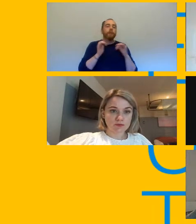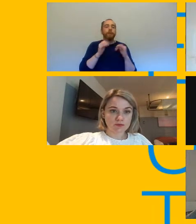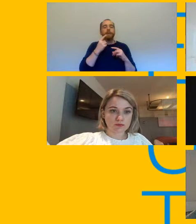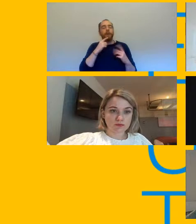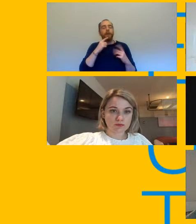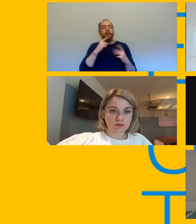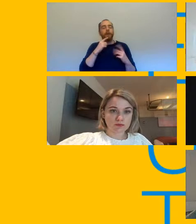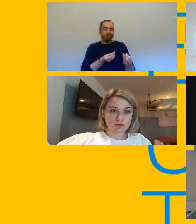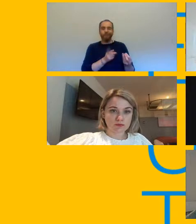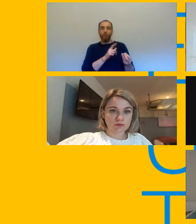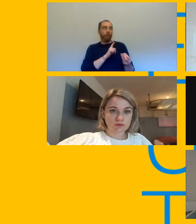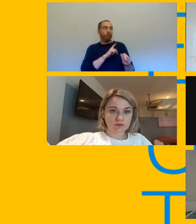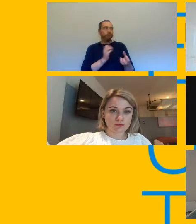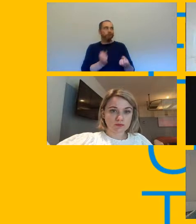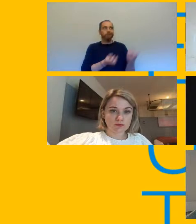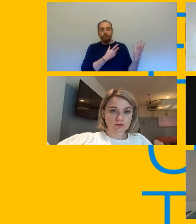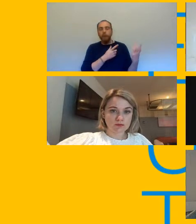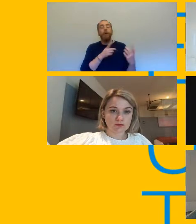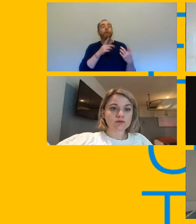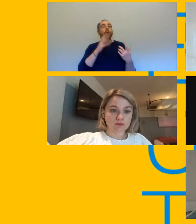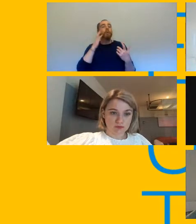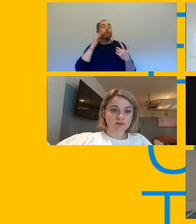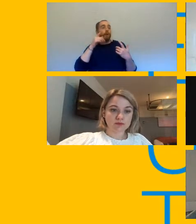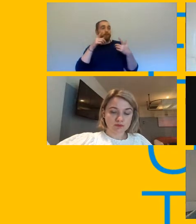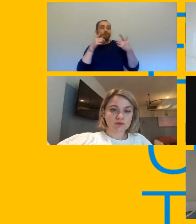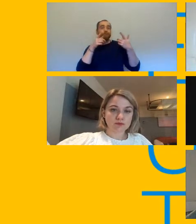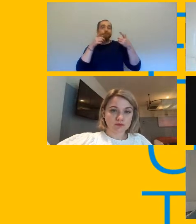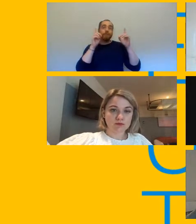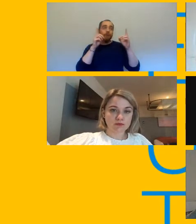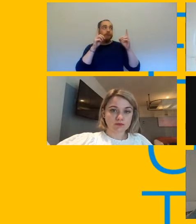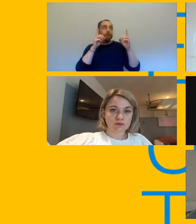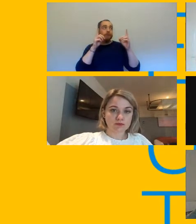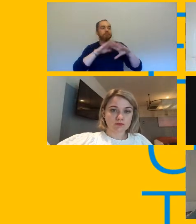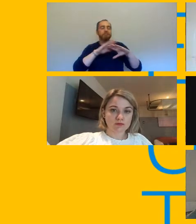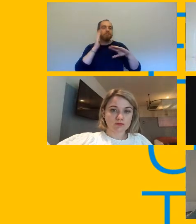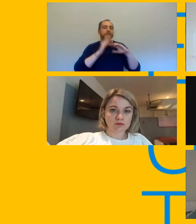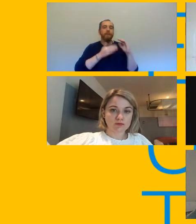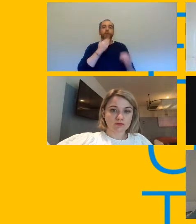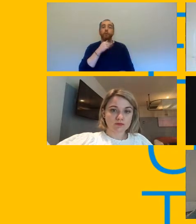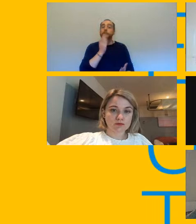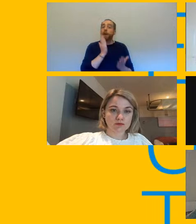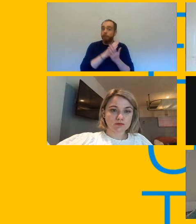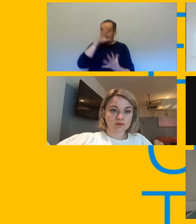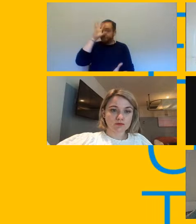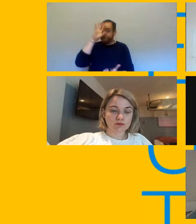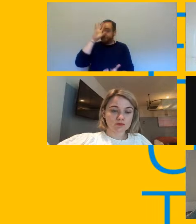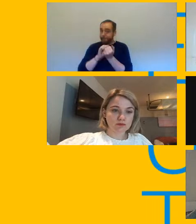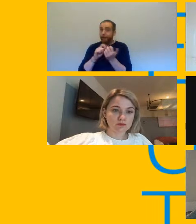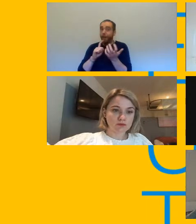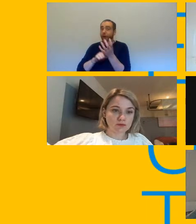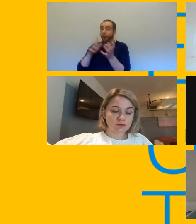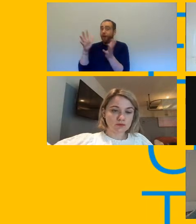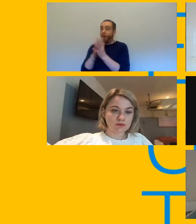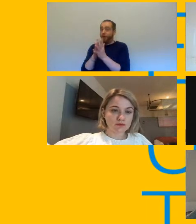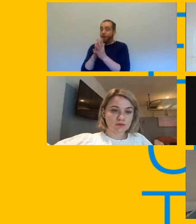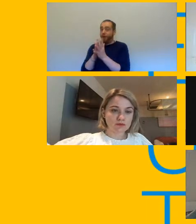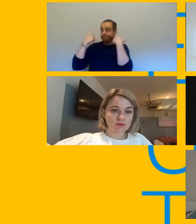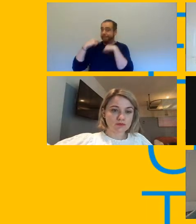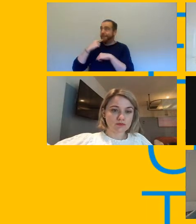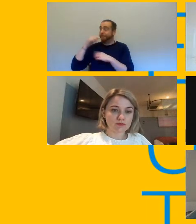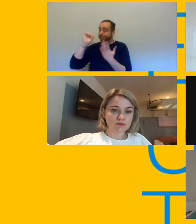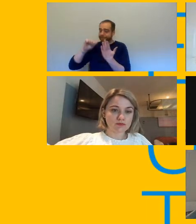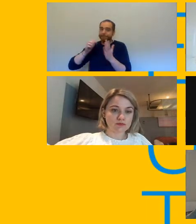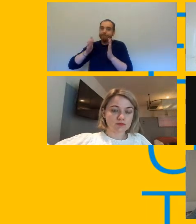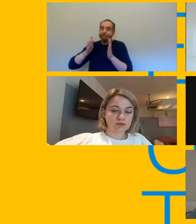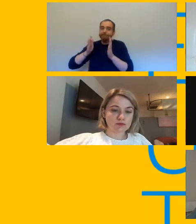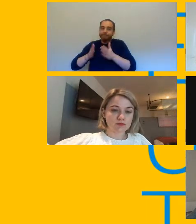employers don't implement them but they are a legal requirement and if we can get employers um to capture all these risks and then they